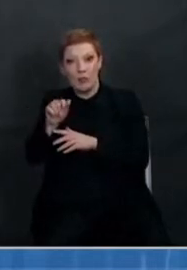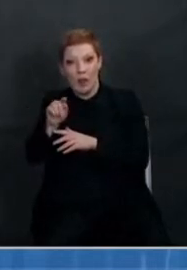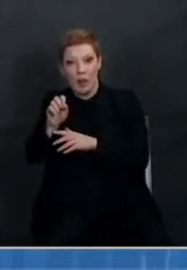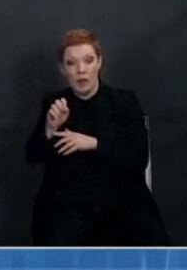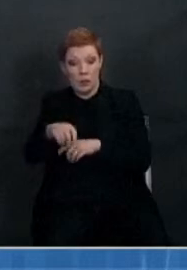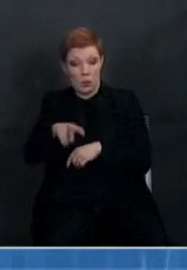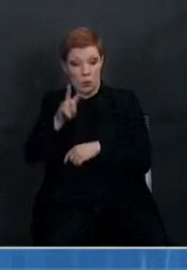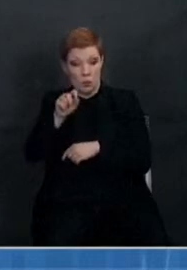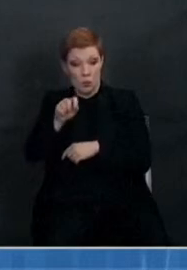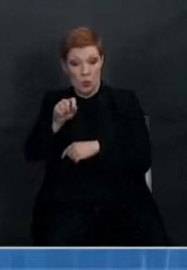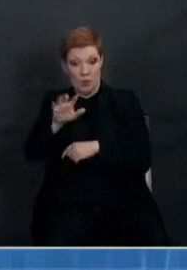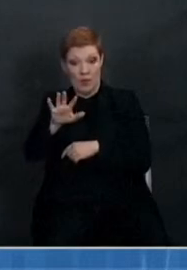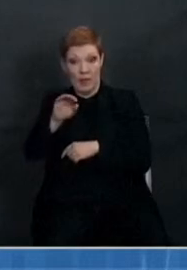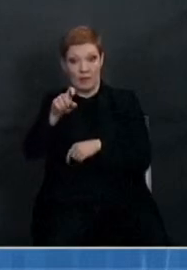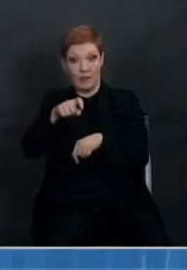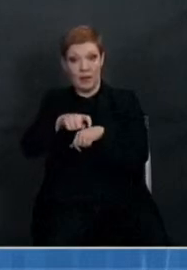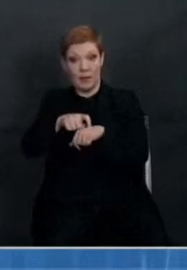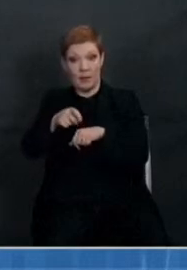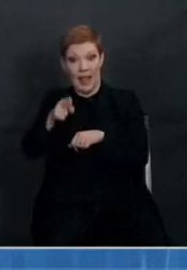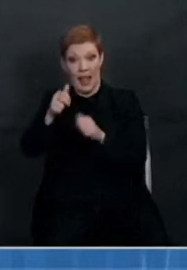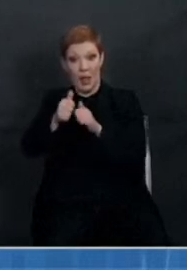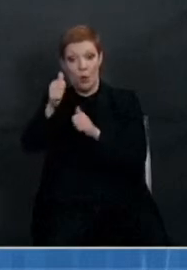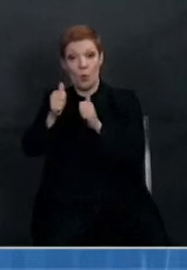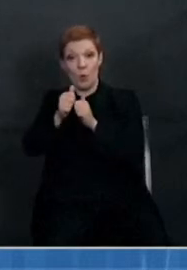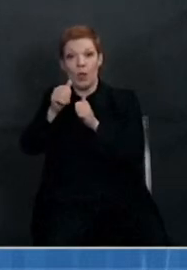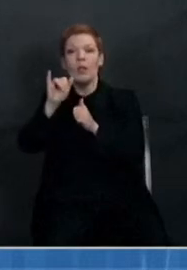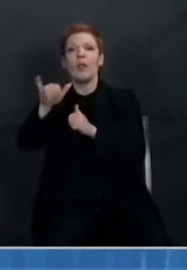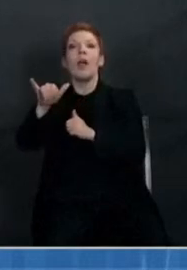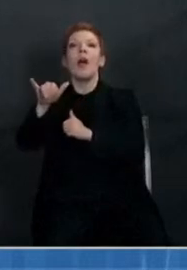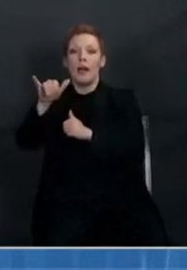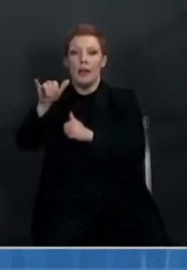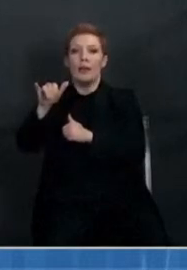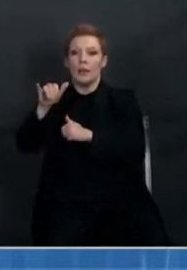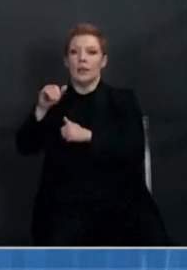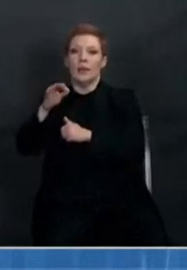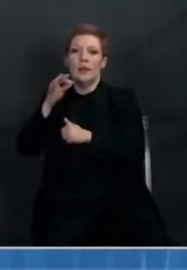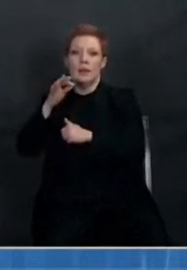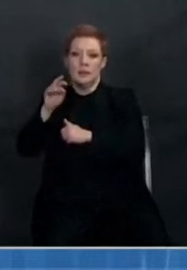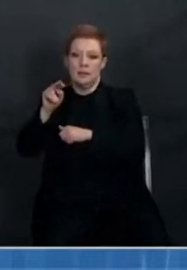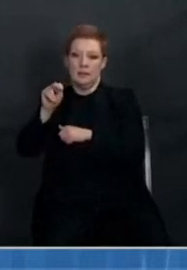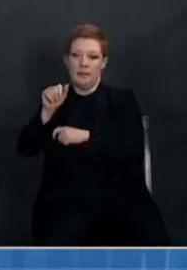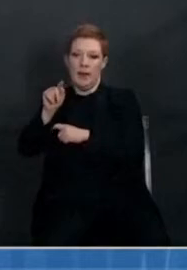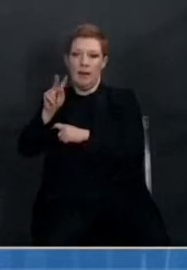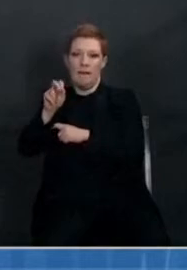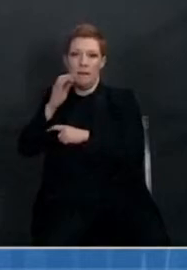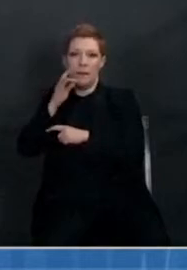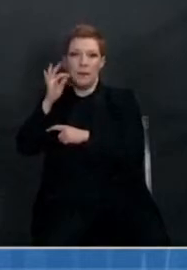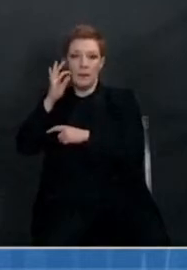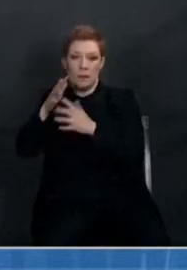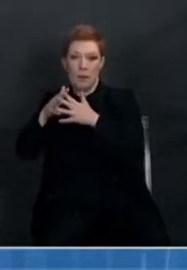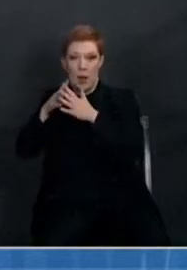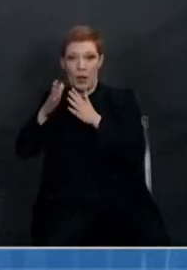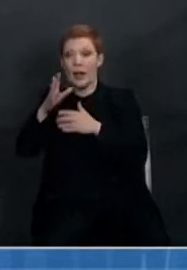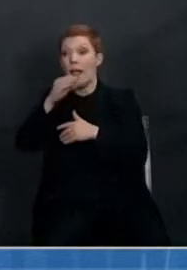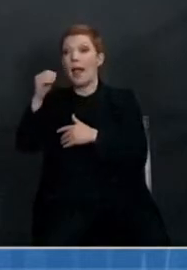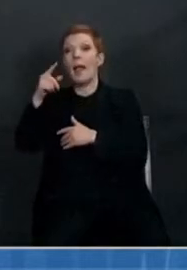2.5 times higher among American Indian or Alaska Native persons, 2.3 times higher among Latinos, and 2.1